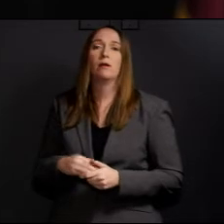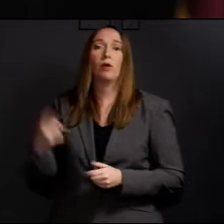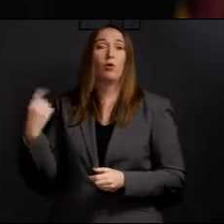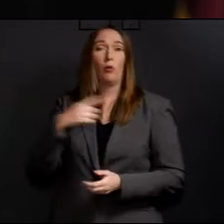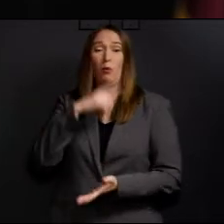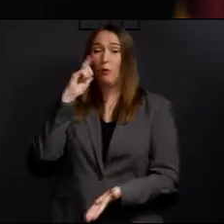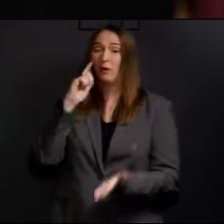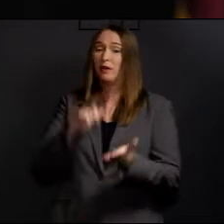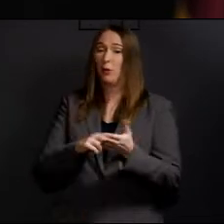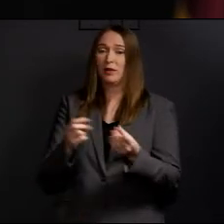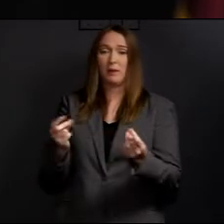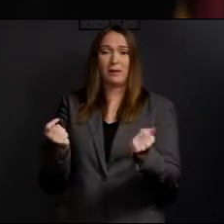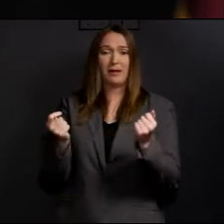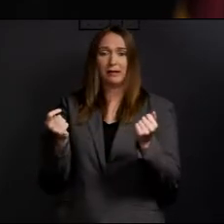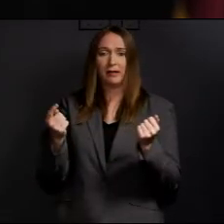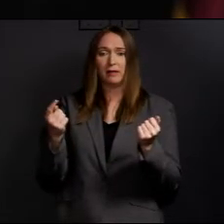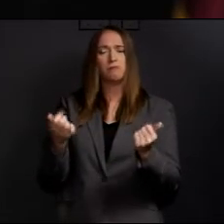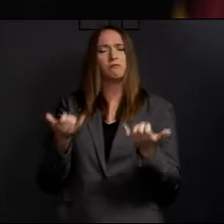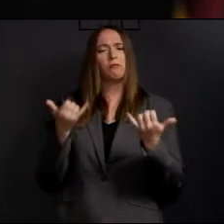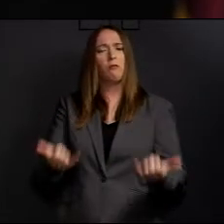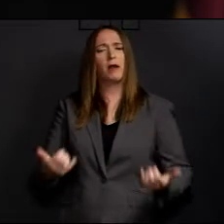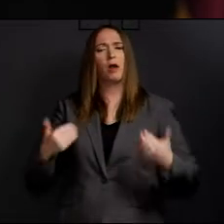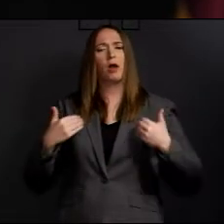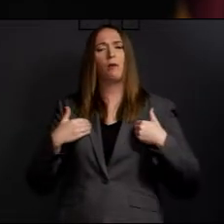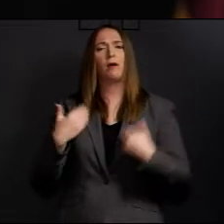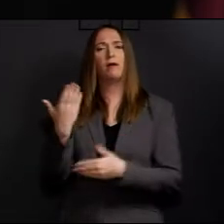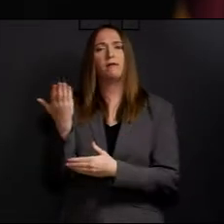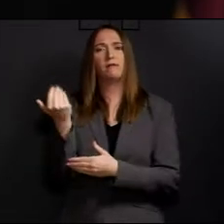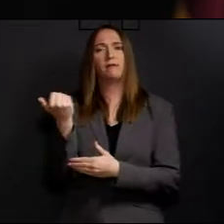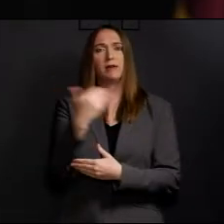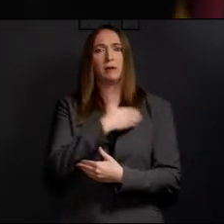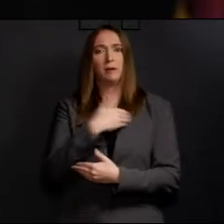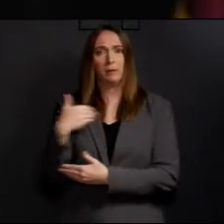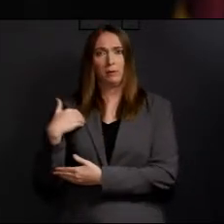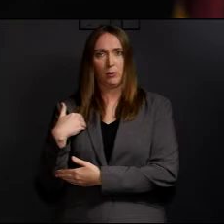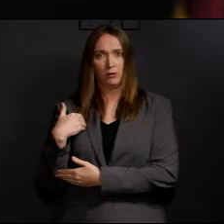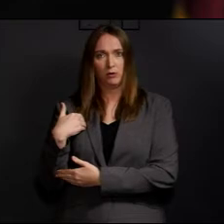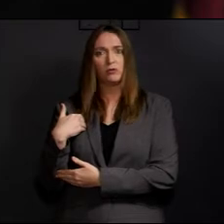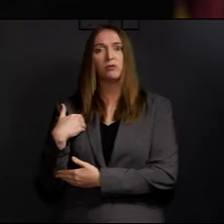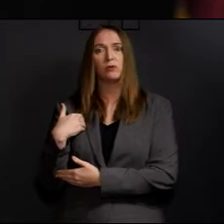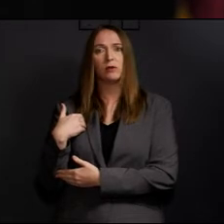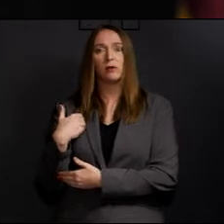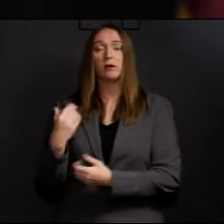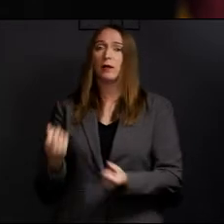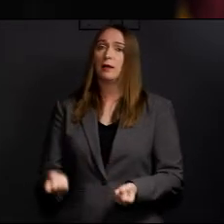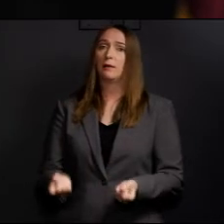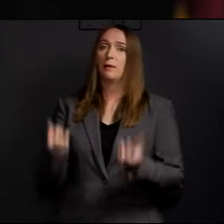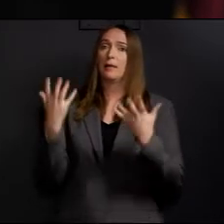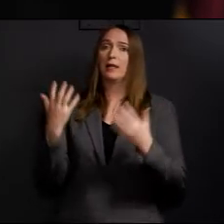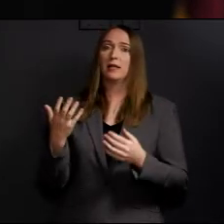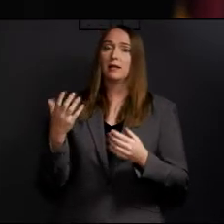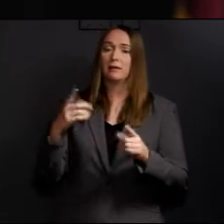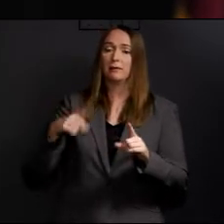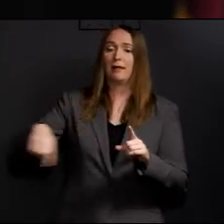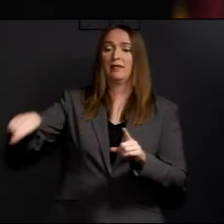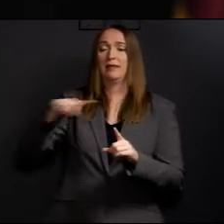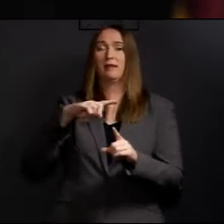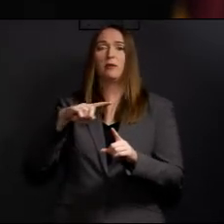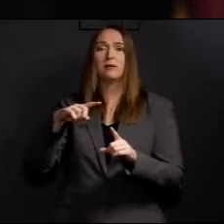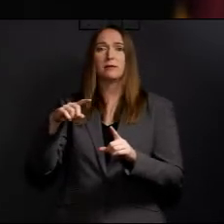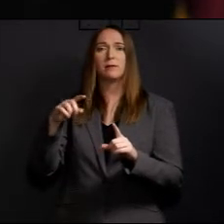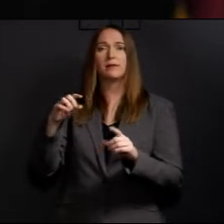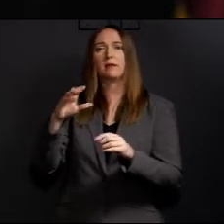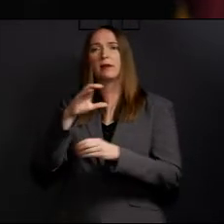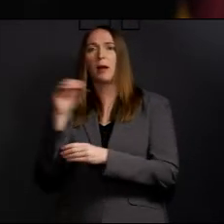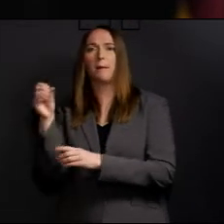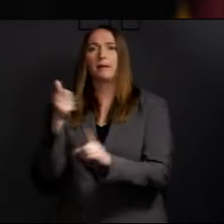members, I believe, that are from numerous nonprofit organizations in the private sector that are